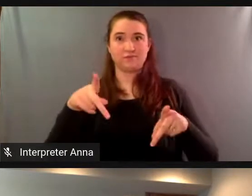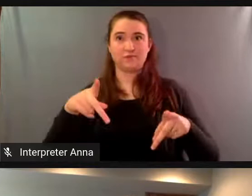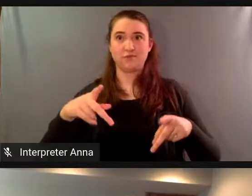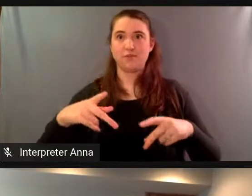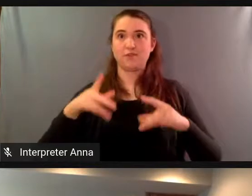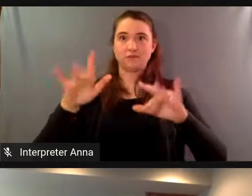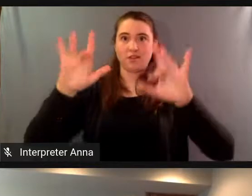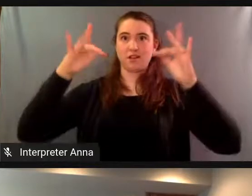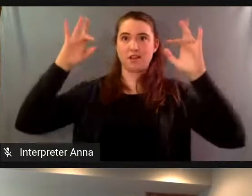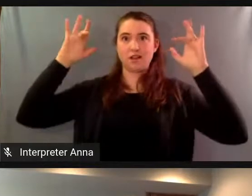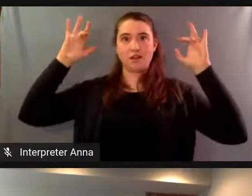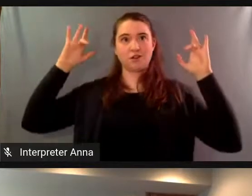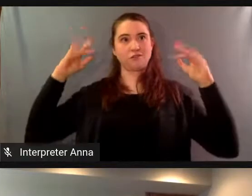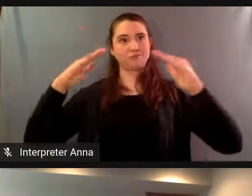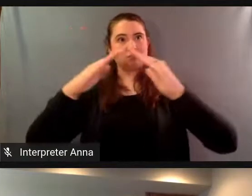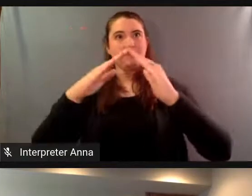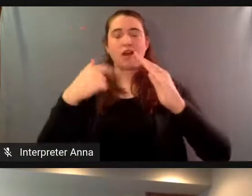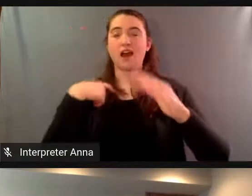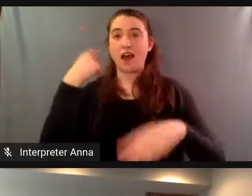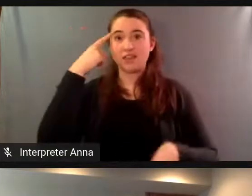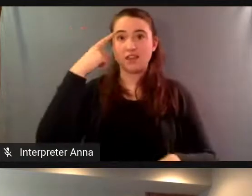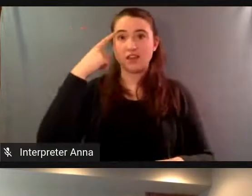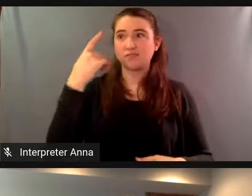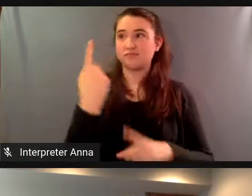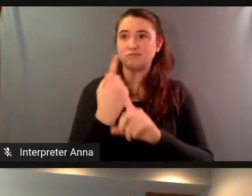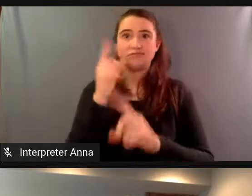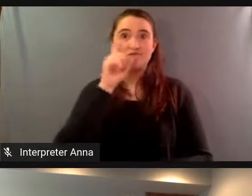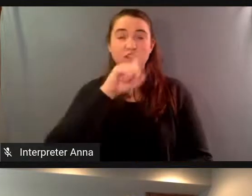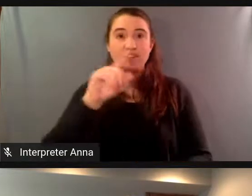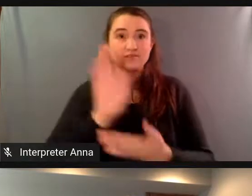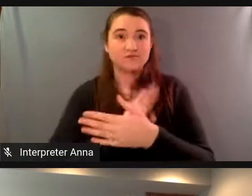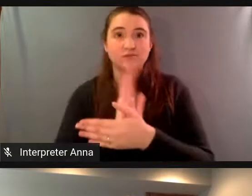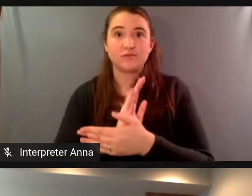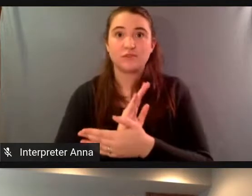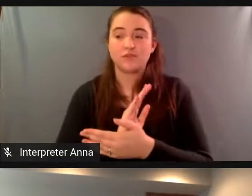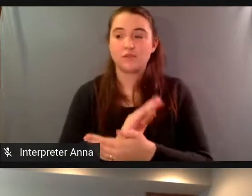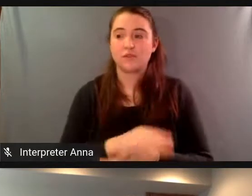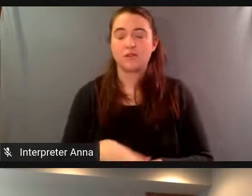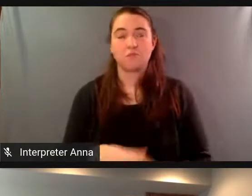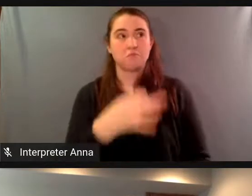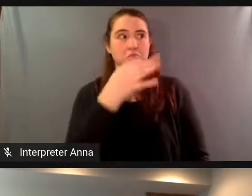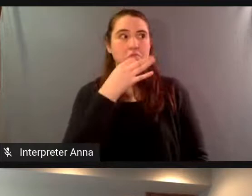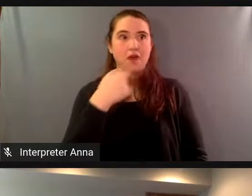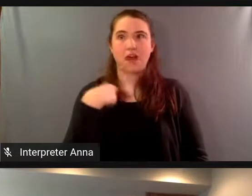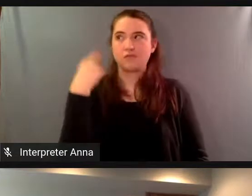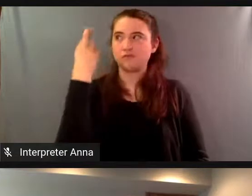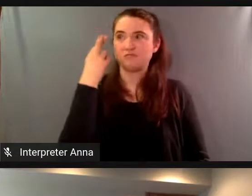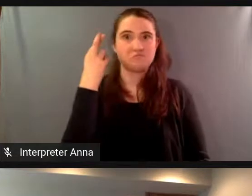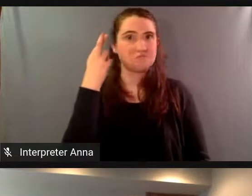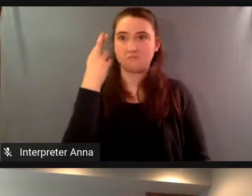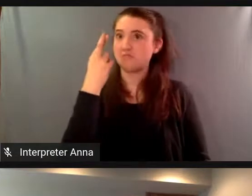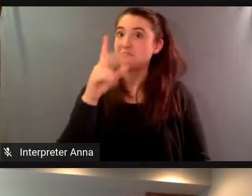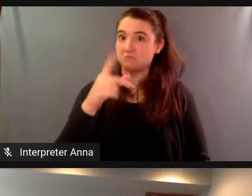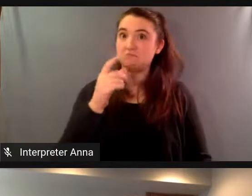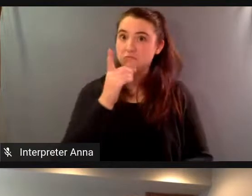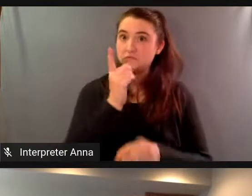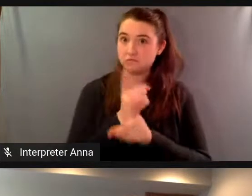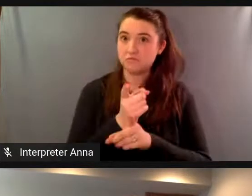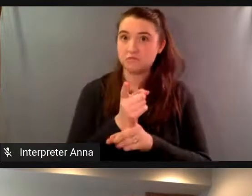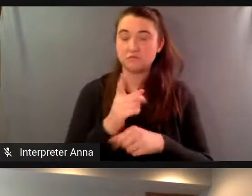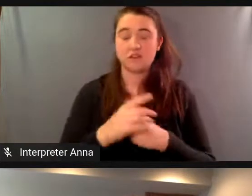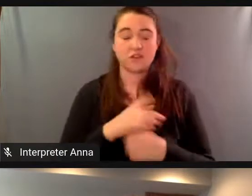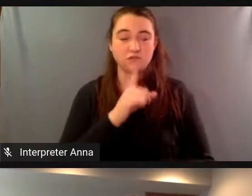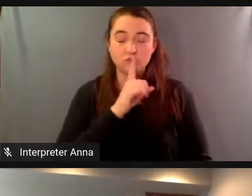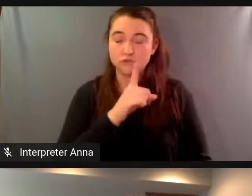thought they were stills from a science fiction film but it didn't take me long to realize that in fact this structure is real and that